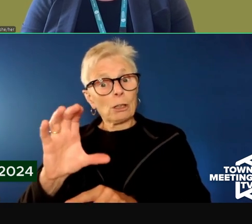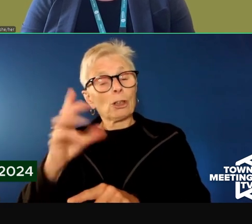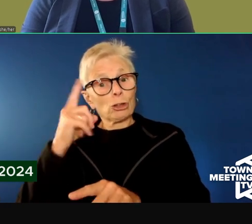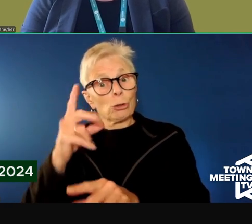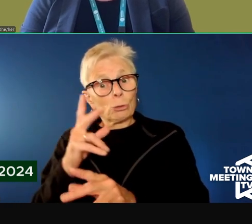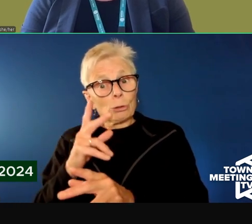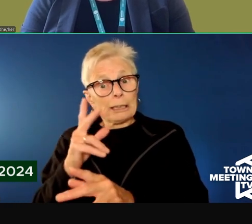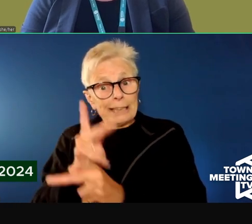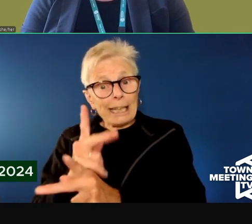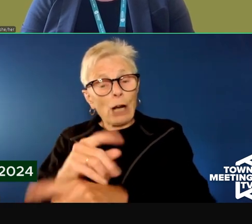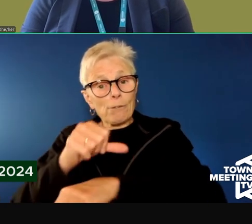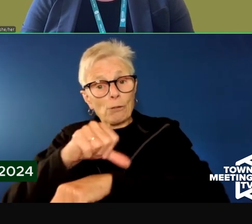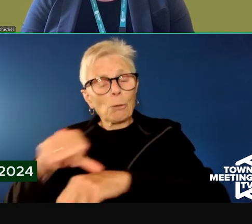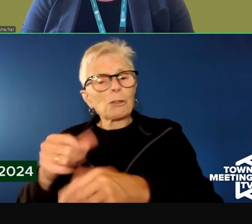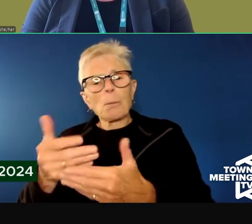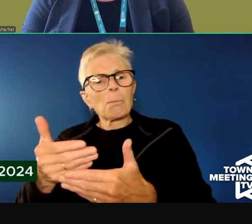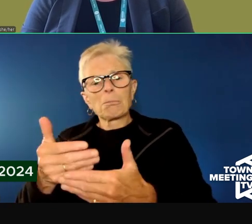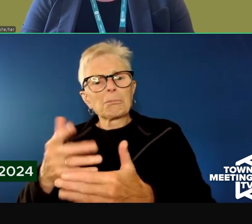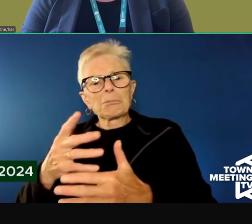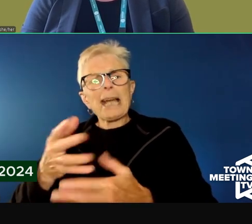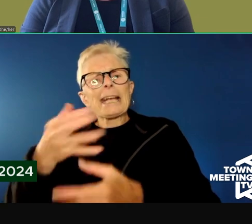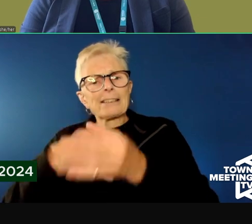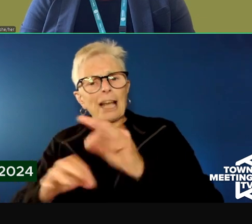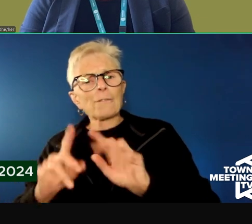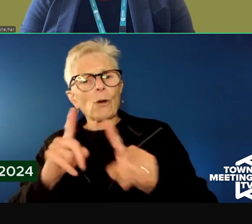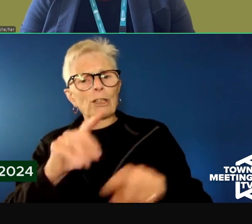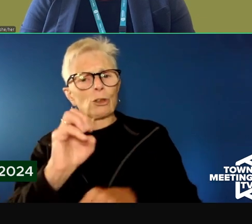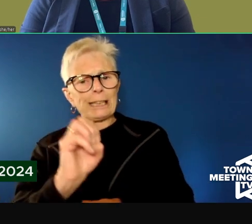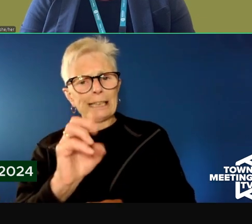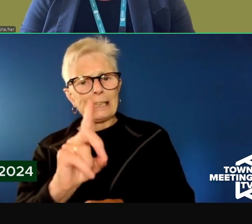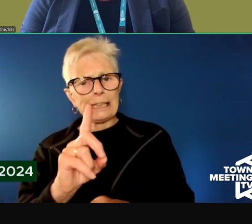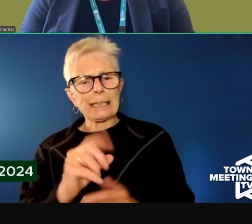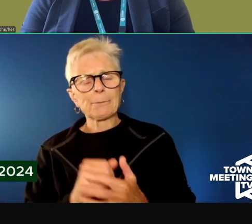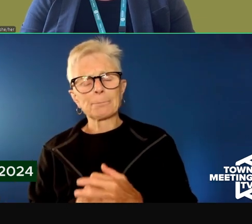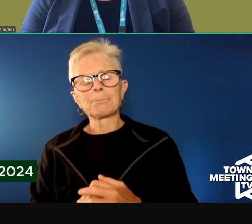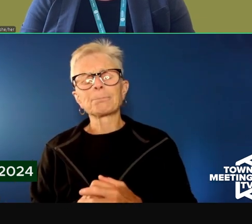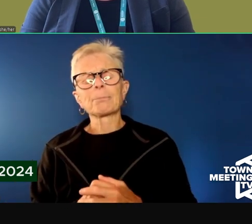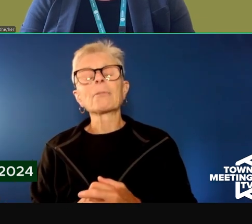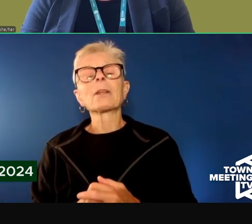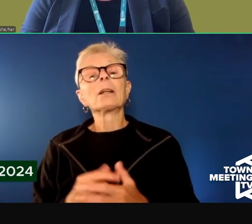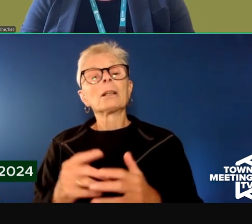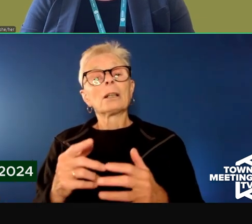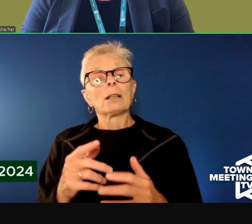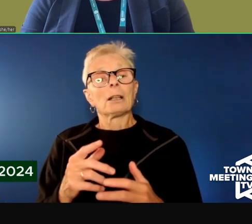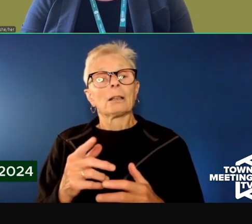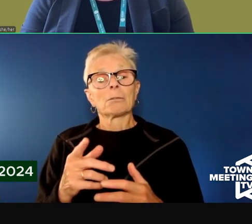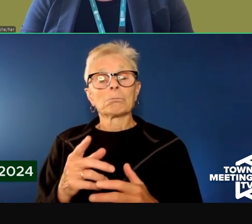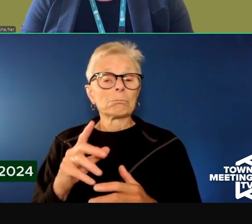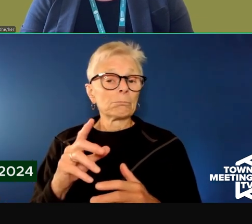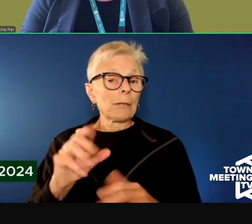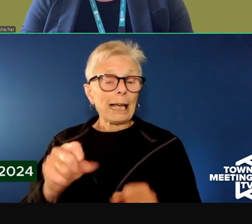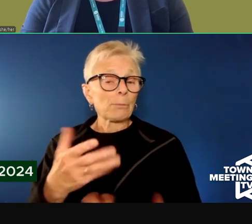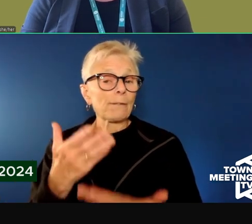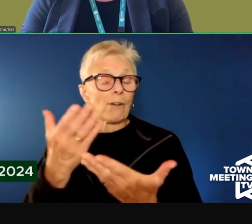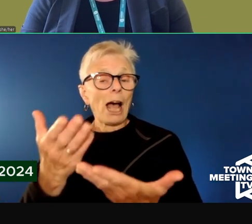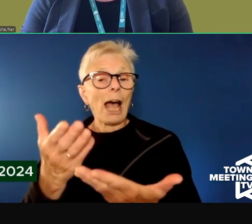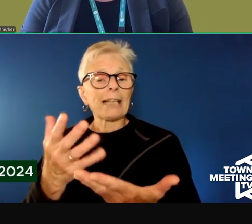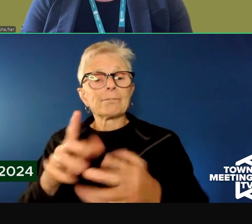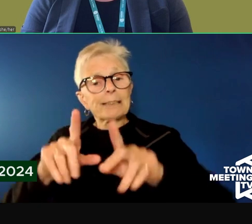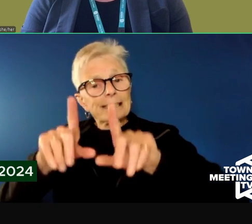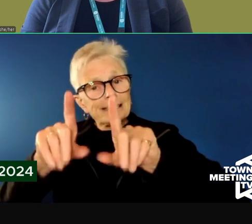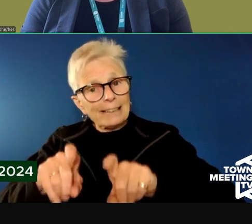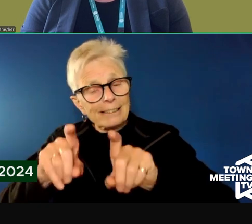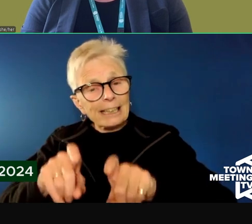before they would need emergency department level of care. They will also be able to provide point of care testing,